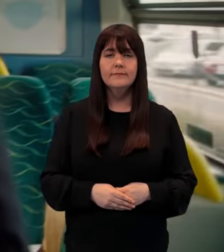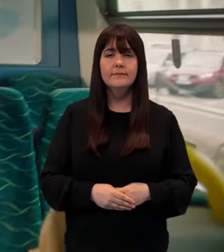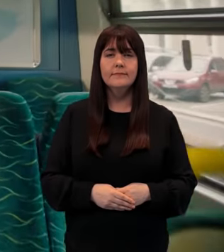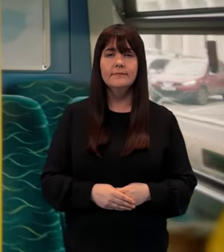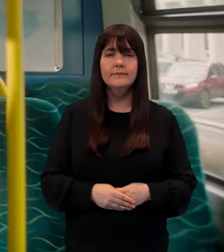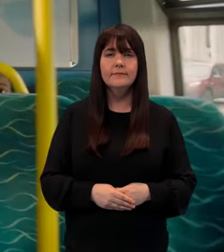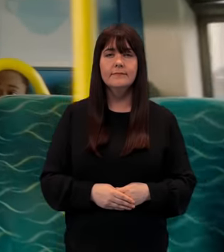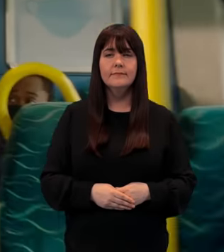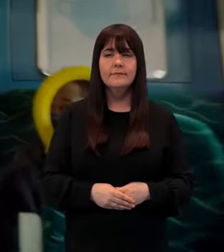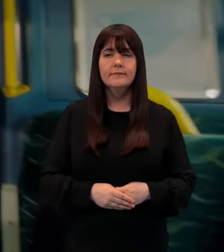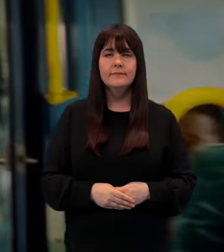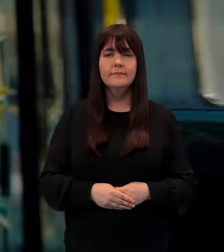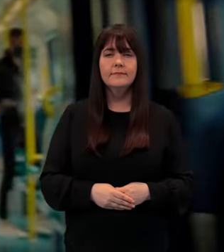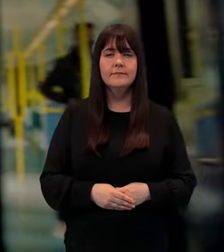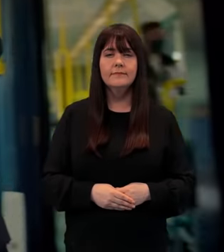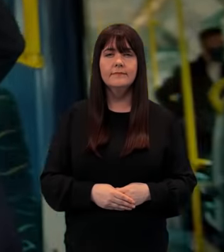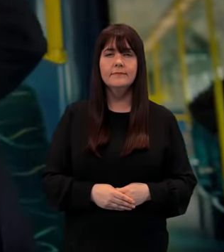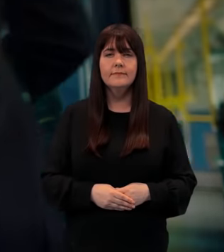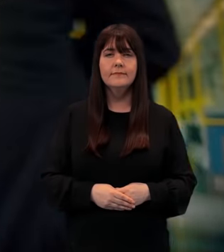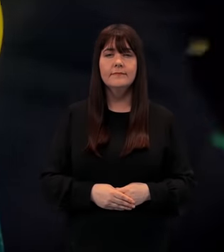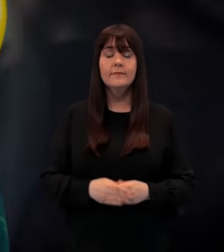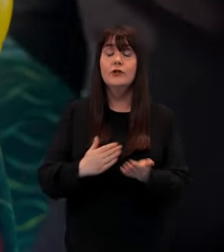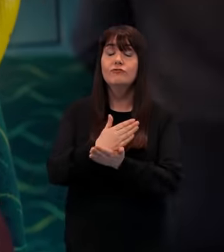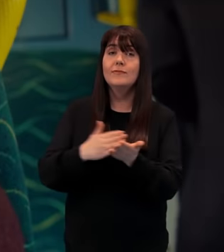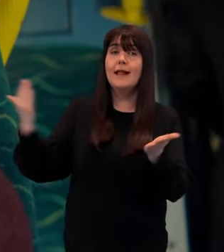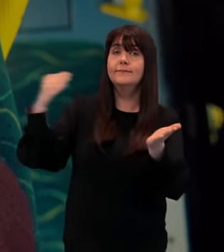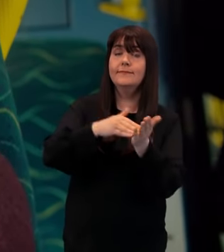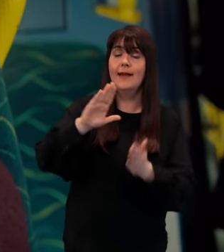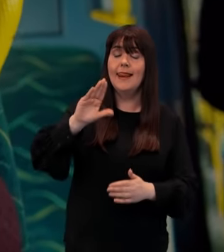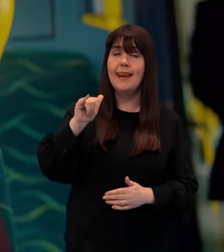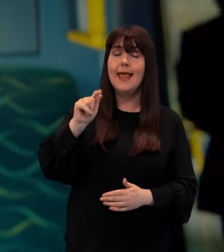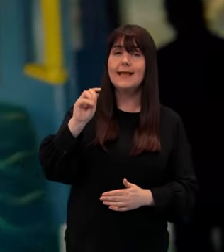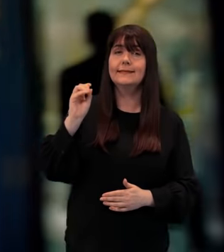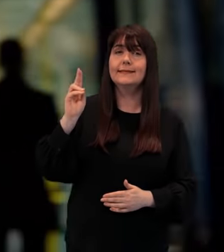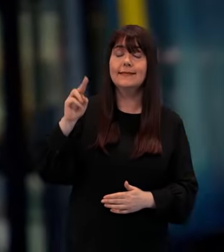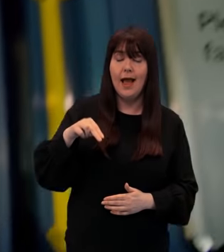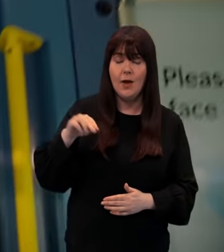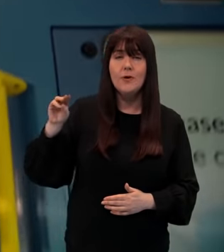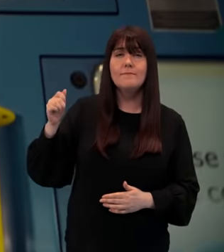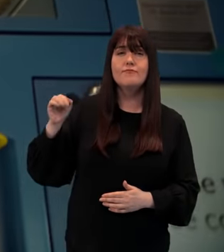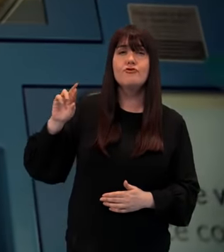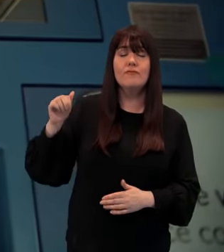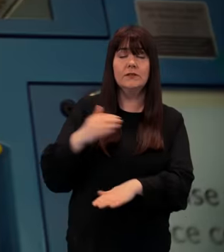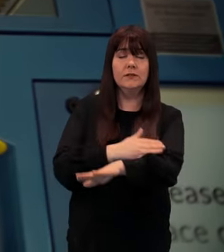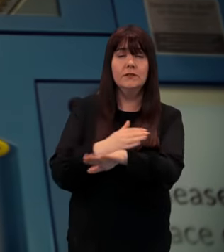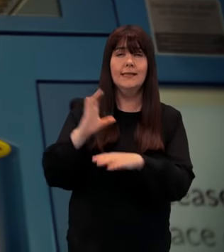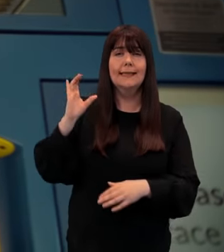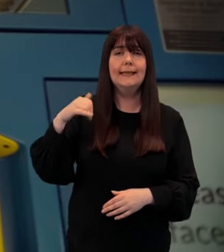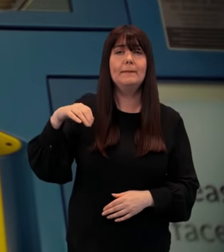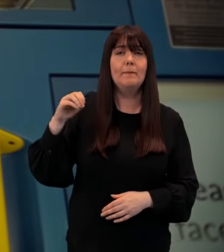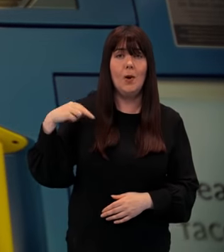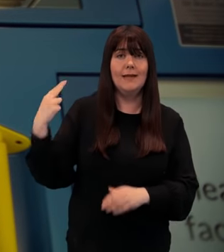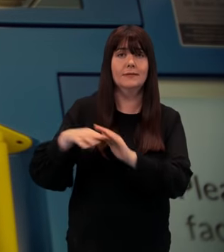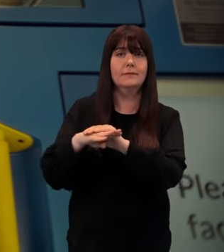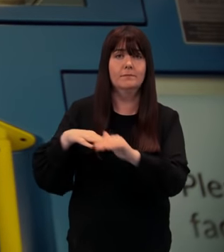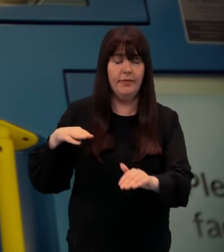I'm just going to open this window for you Next stop, Plato And Maria